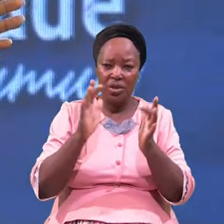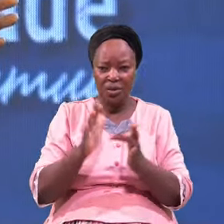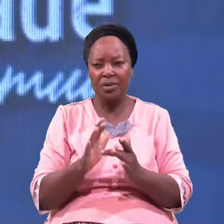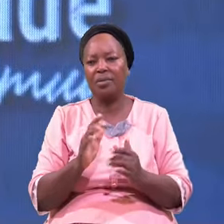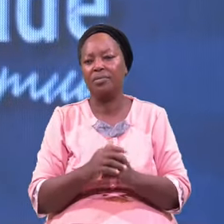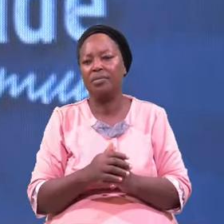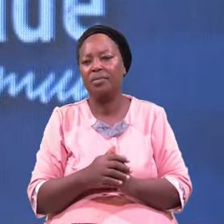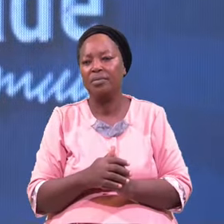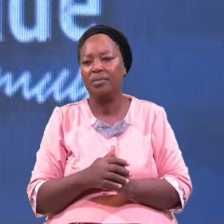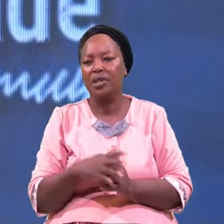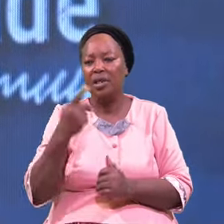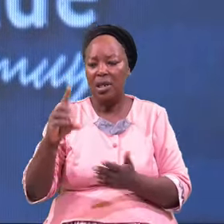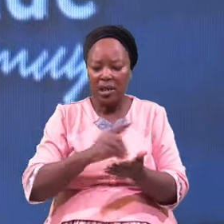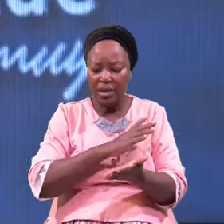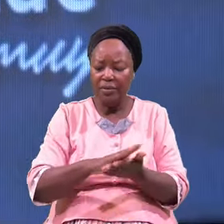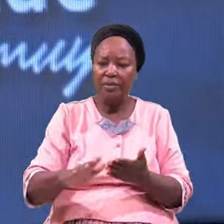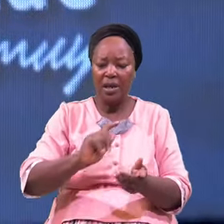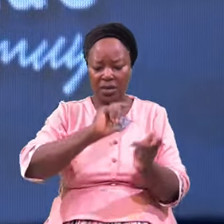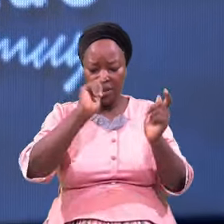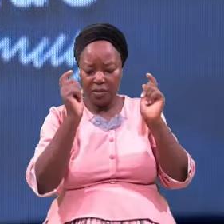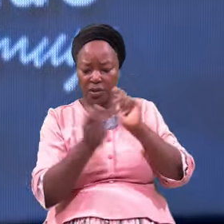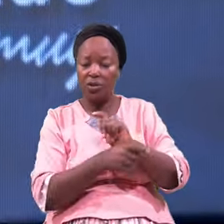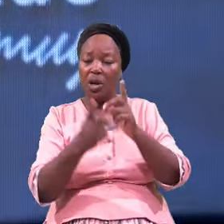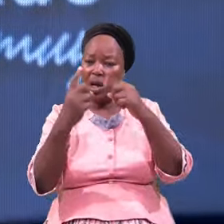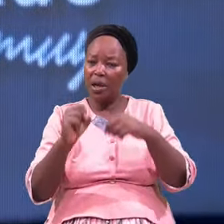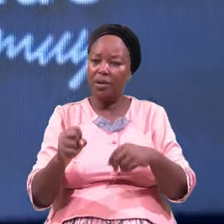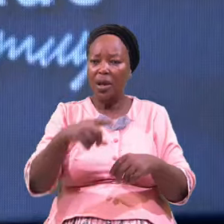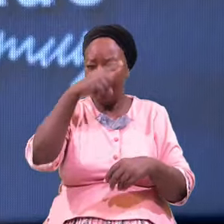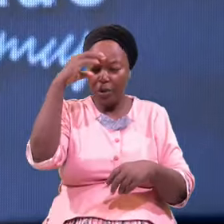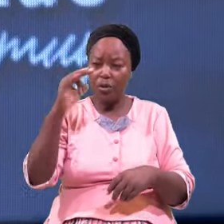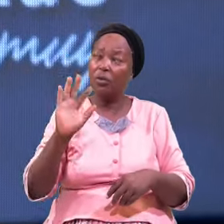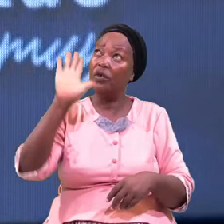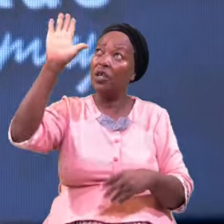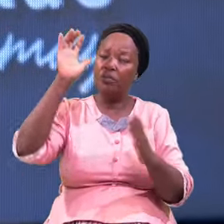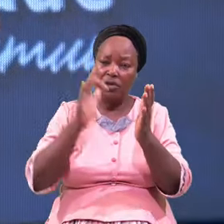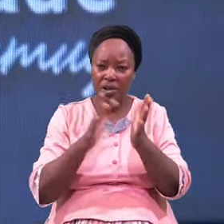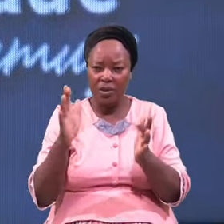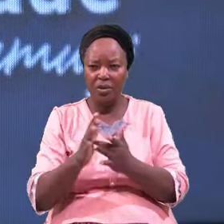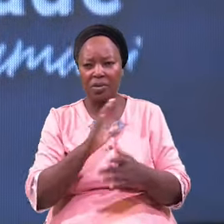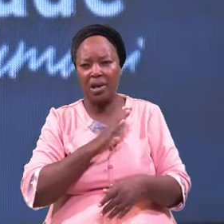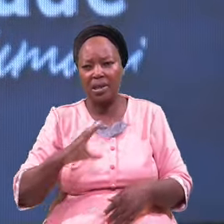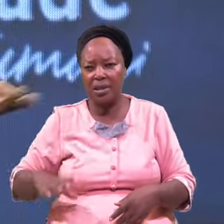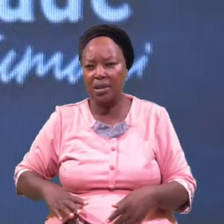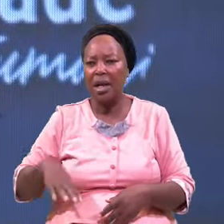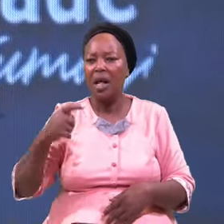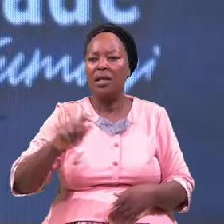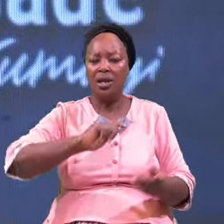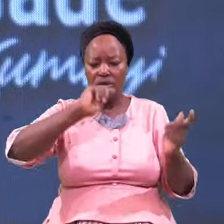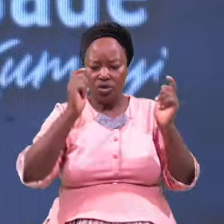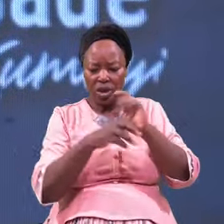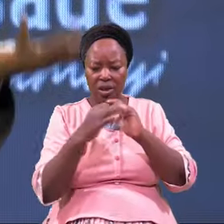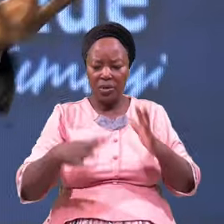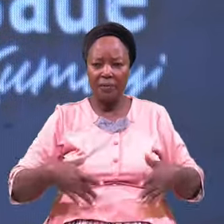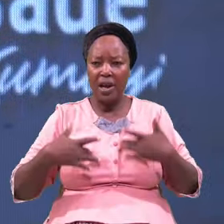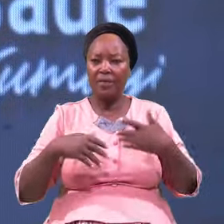The Divine Transformation Comes Because Of Him The Change Of Life